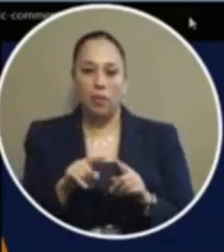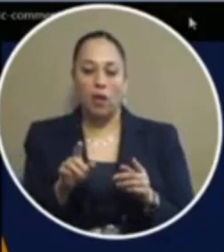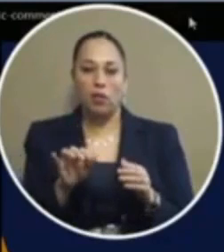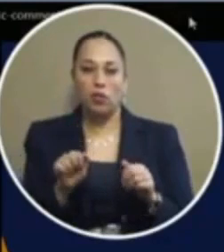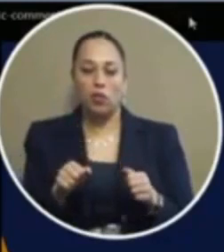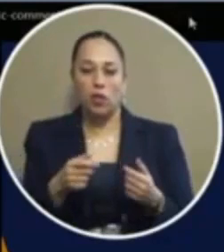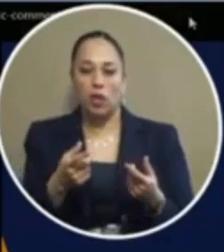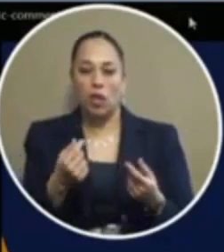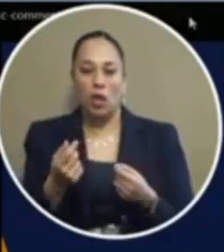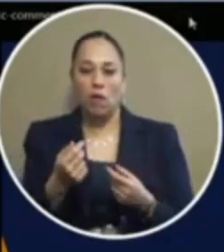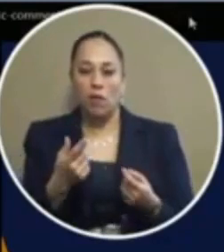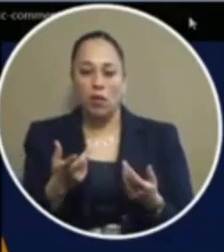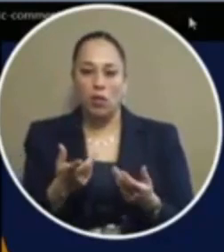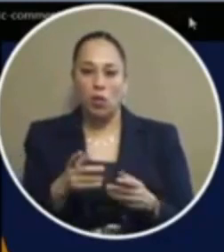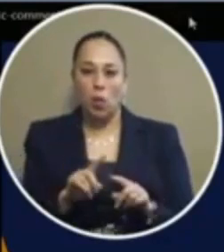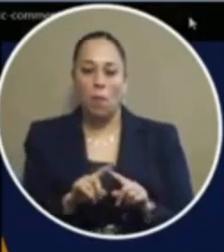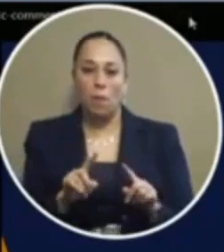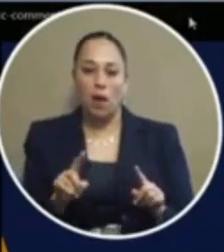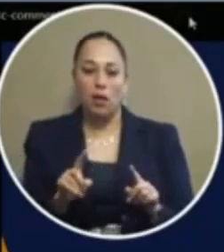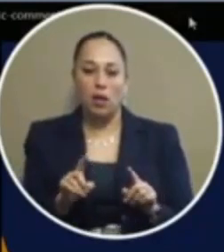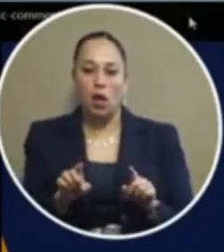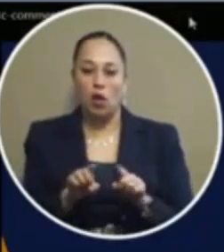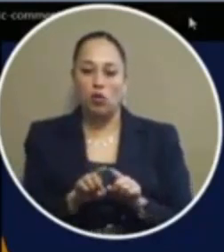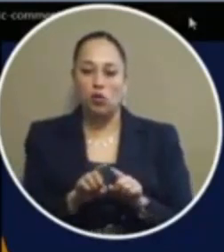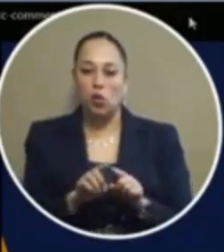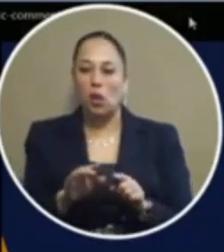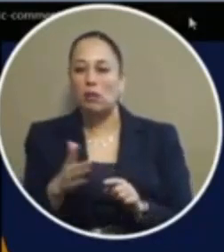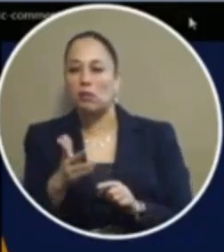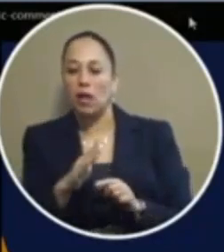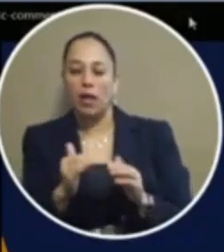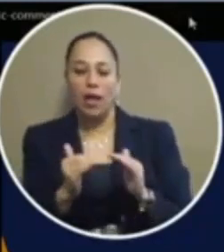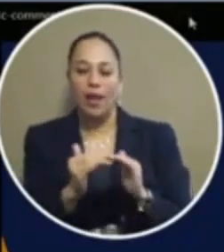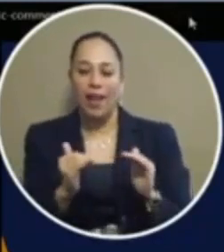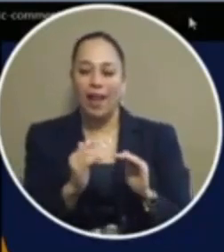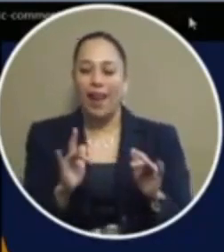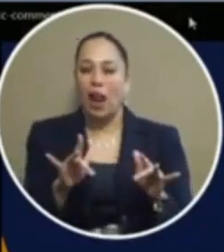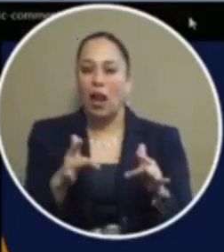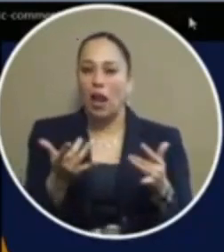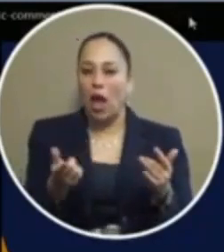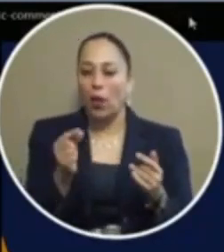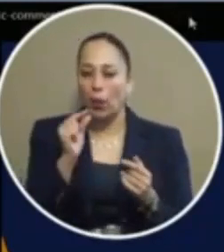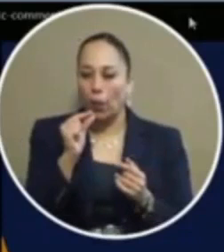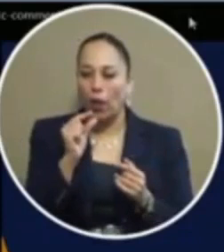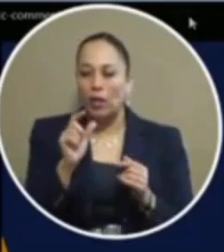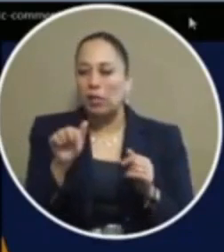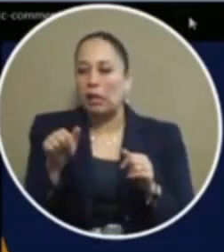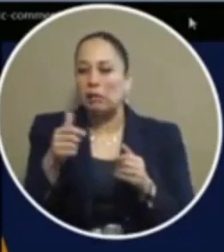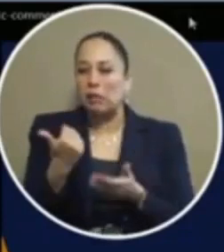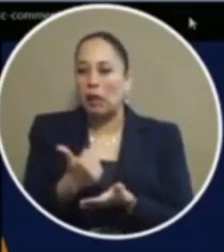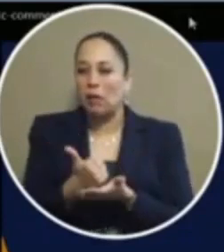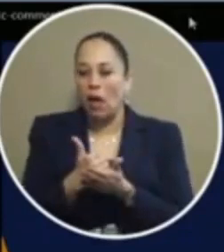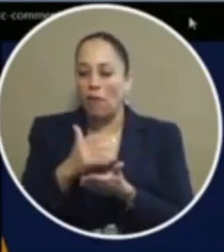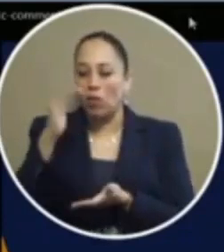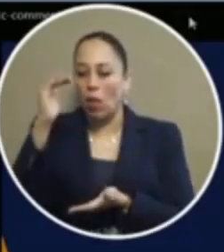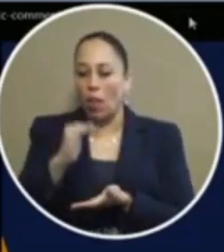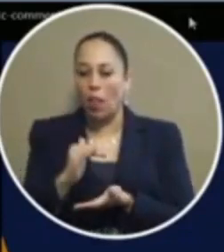can't get so high where you can't do anything but to a level where it it can actually help with pain and out and help with neurological